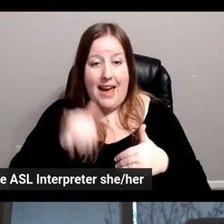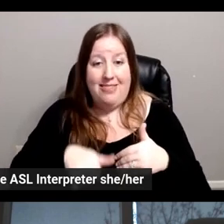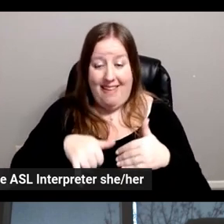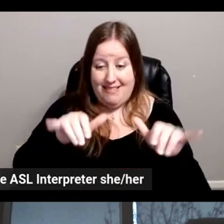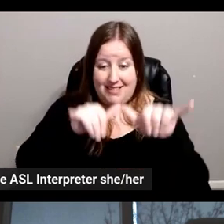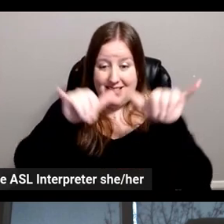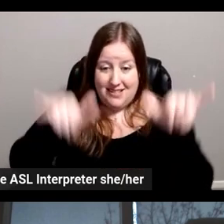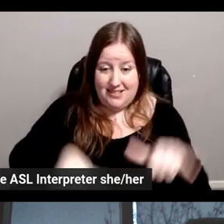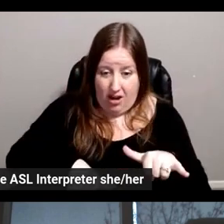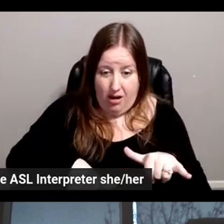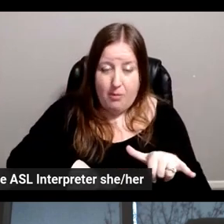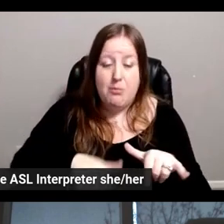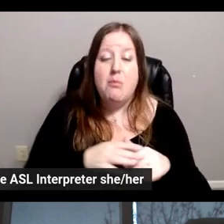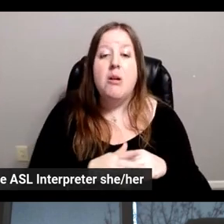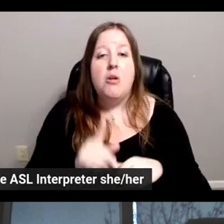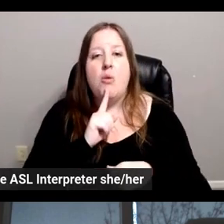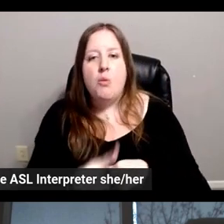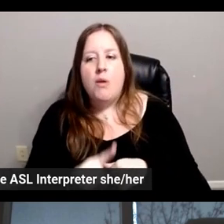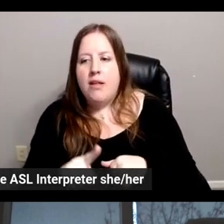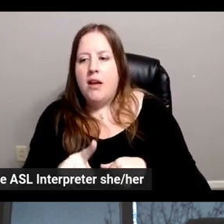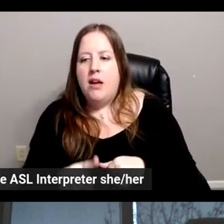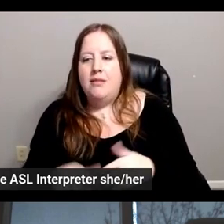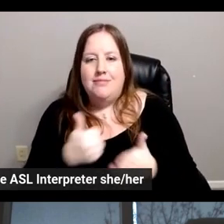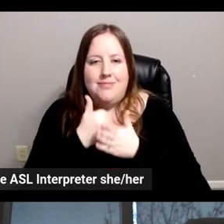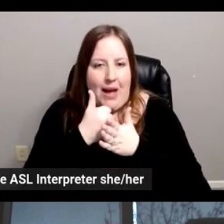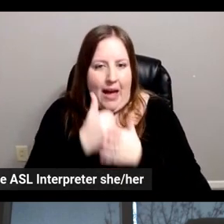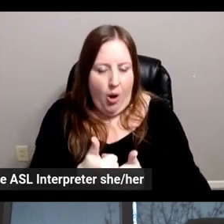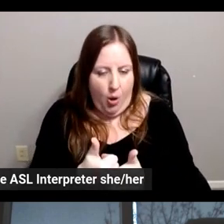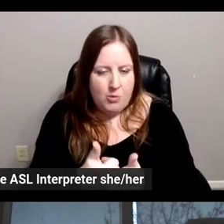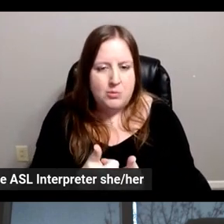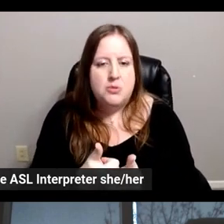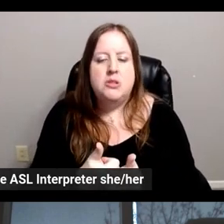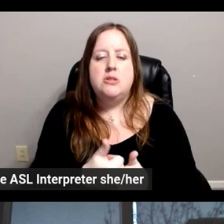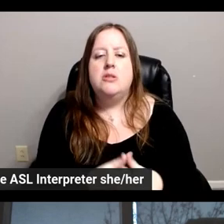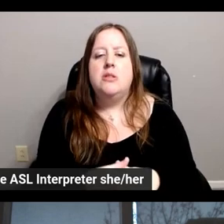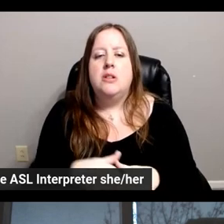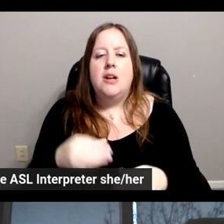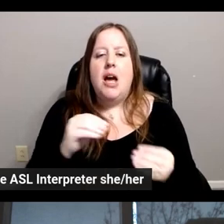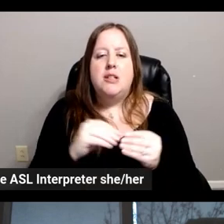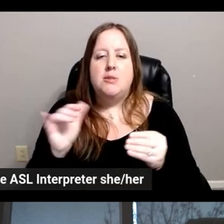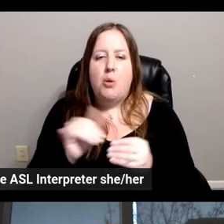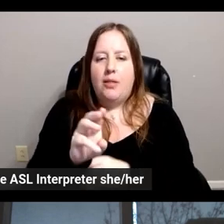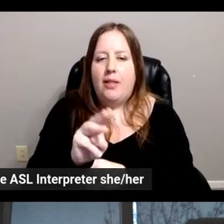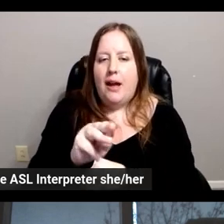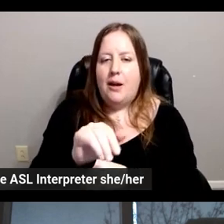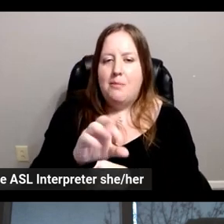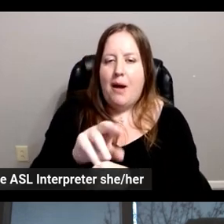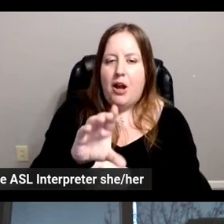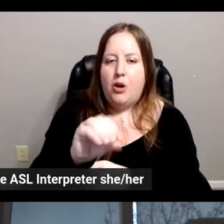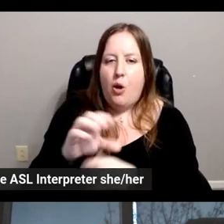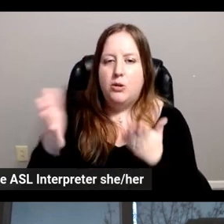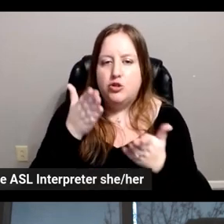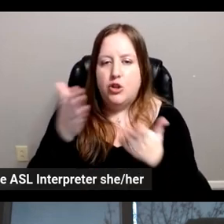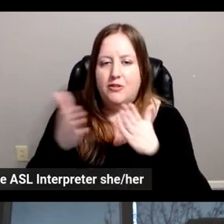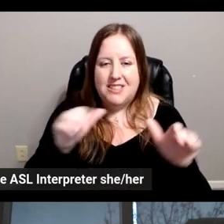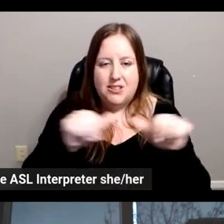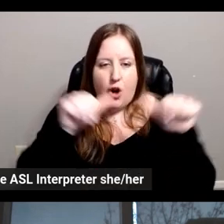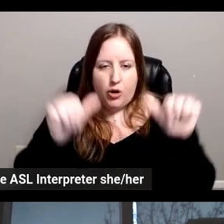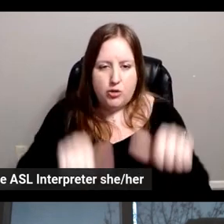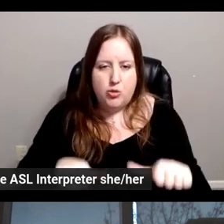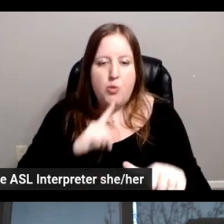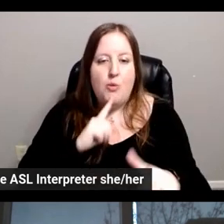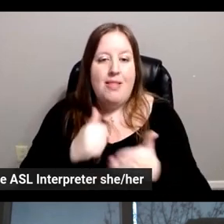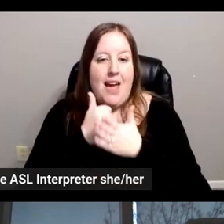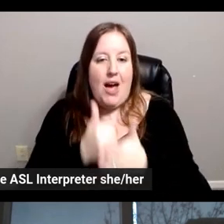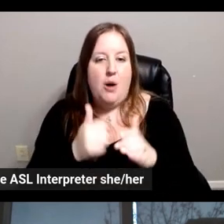you know, really offloads and really creates this kind of microservices architecture that is really conducive to